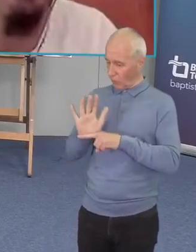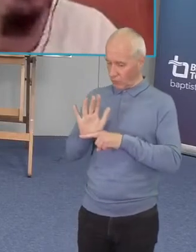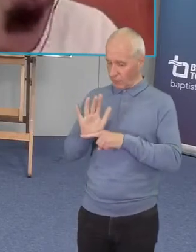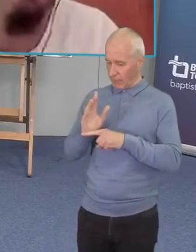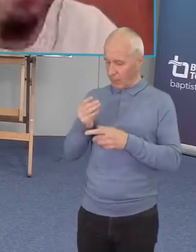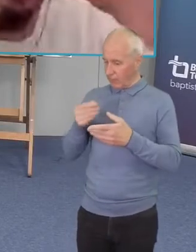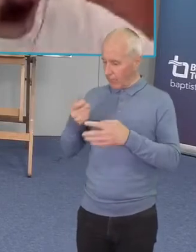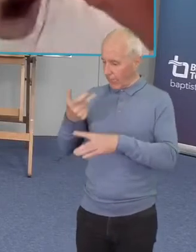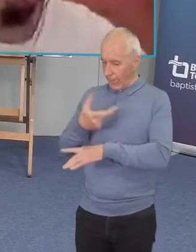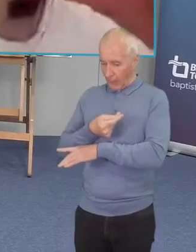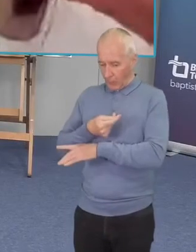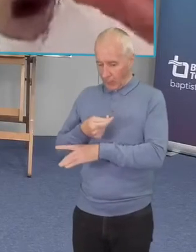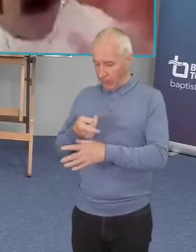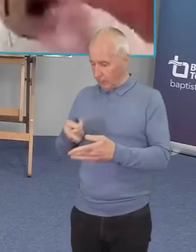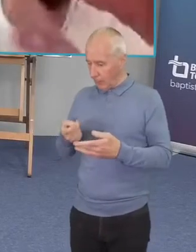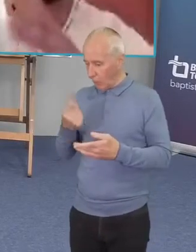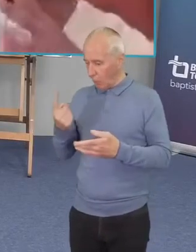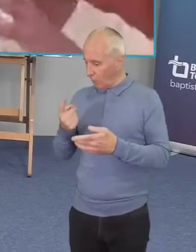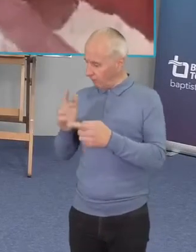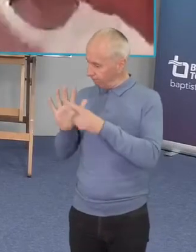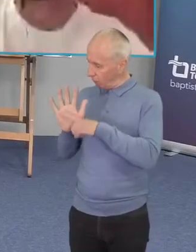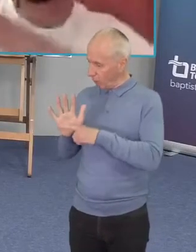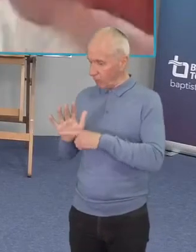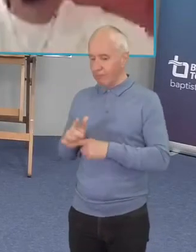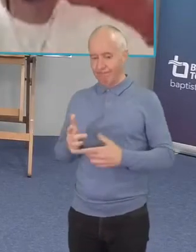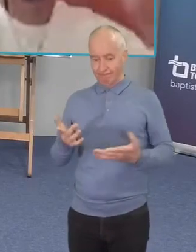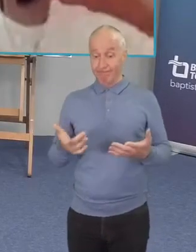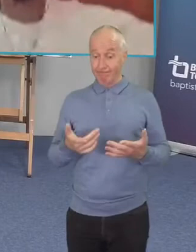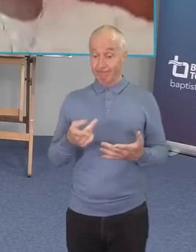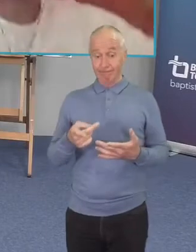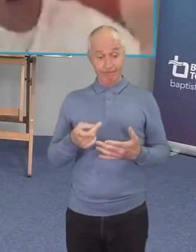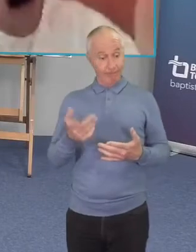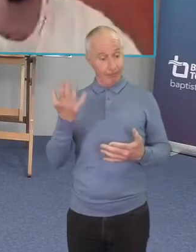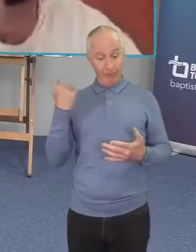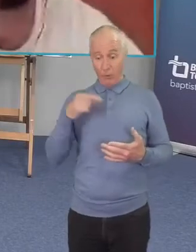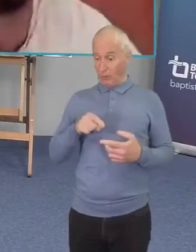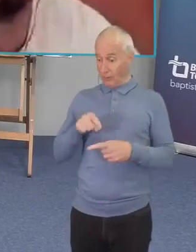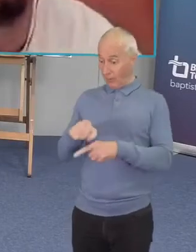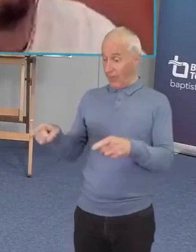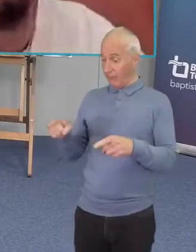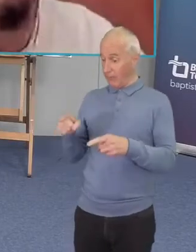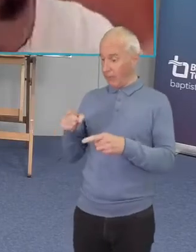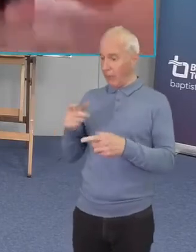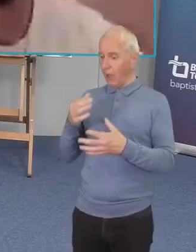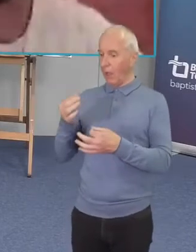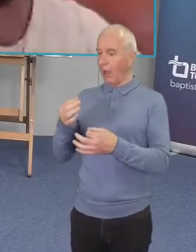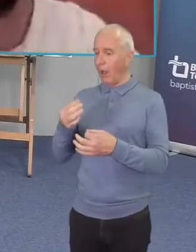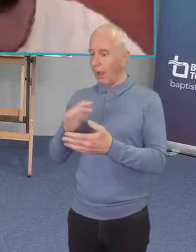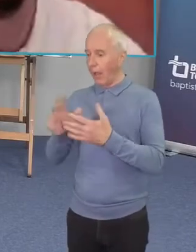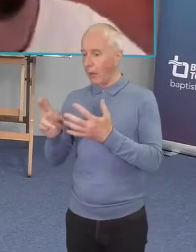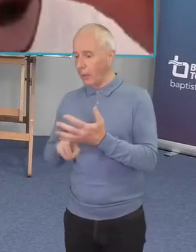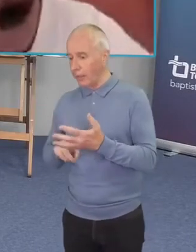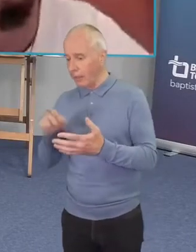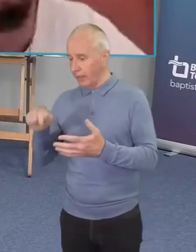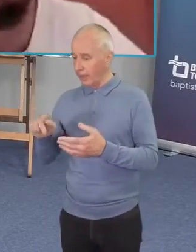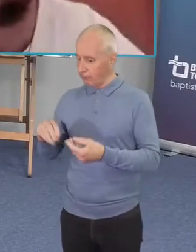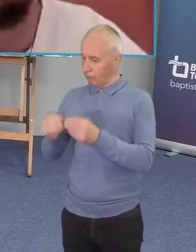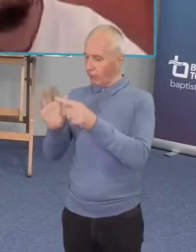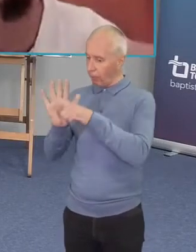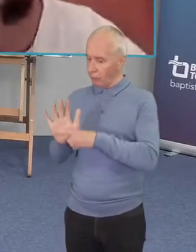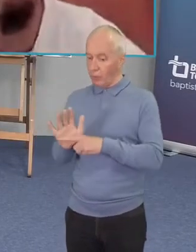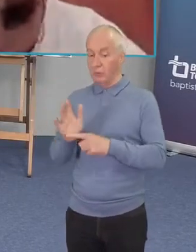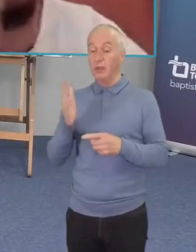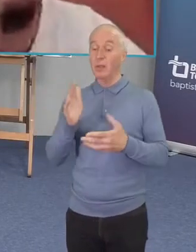recovery it's not outsiders or this kind of outside paradigm that's imposed on the community but it comes from within the community